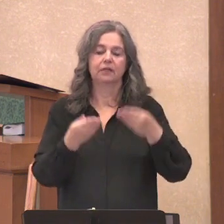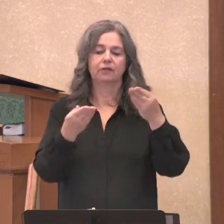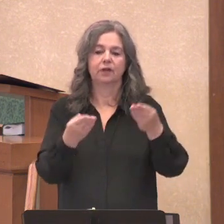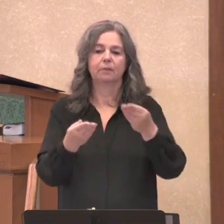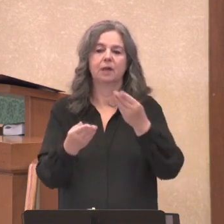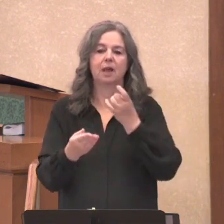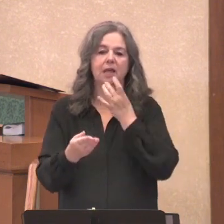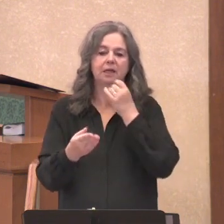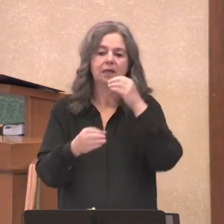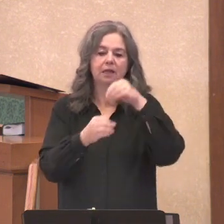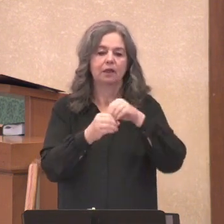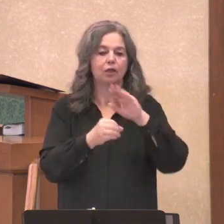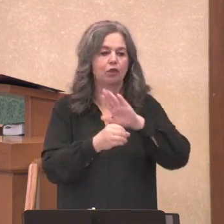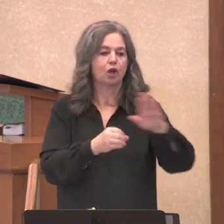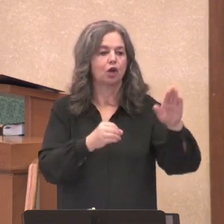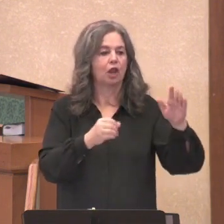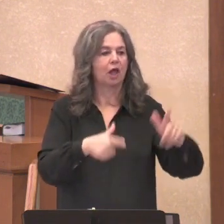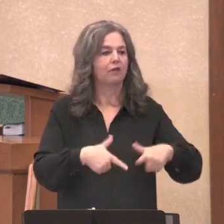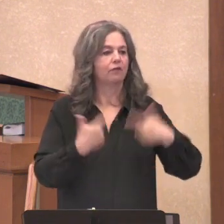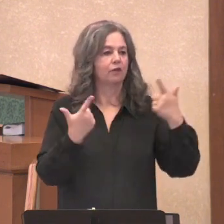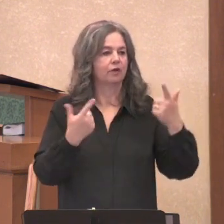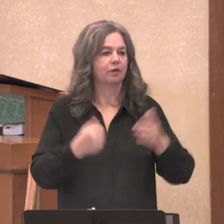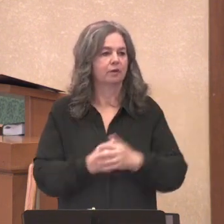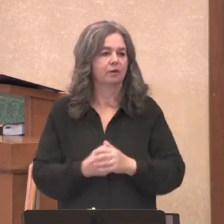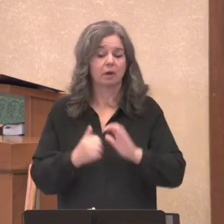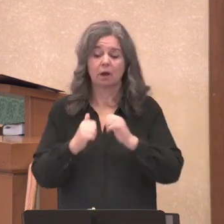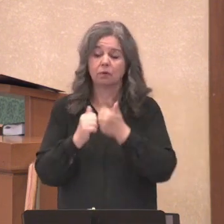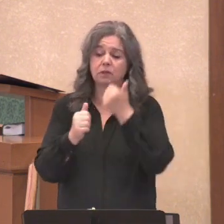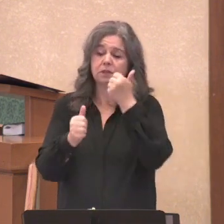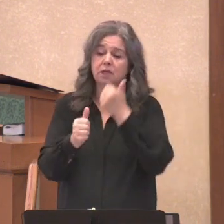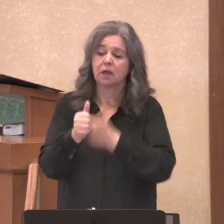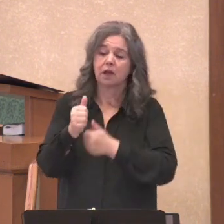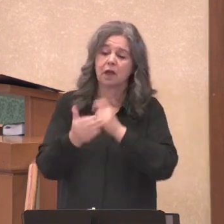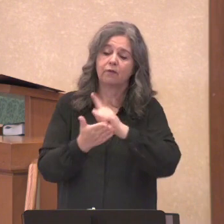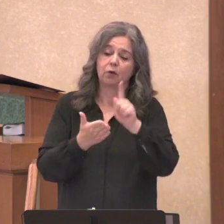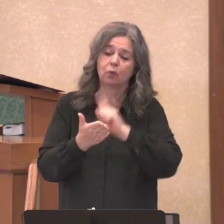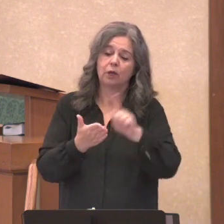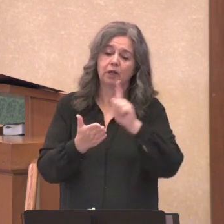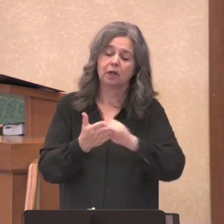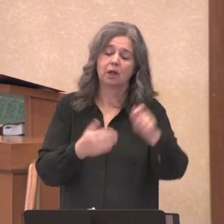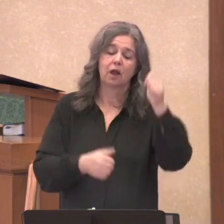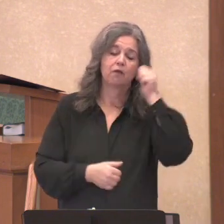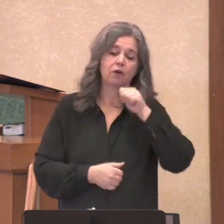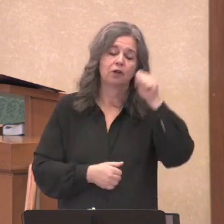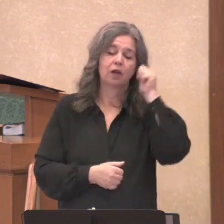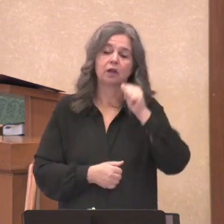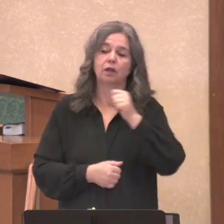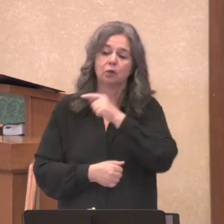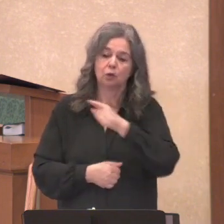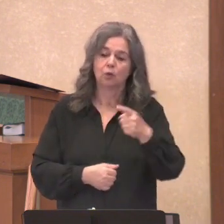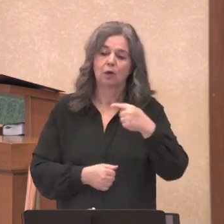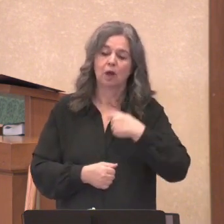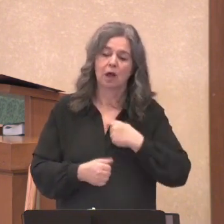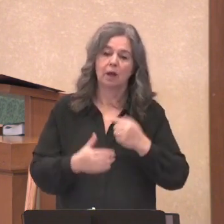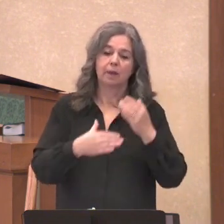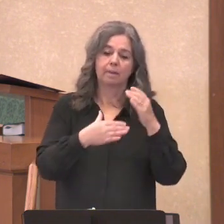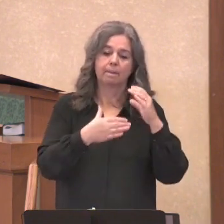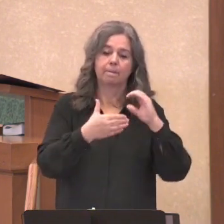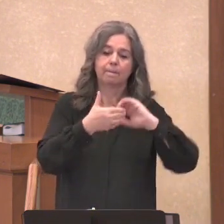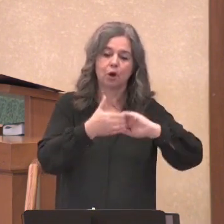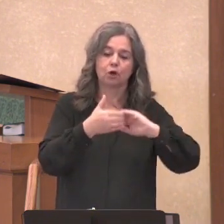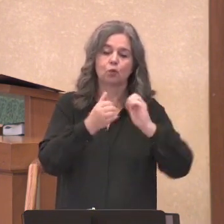in their life but how it is then that each and every week each and every day you and I partner with each other